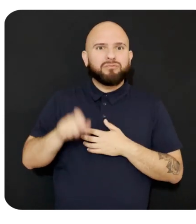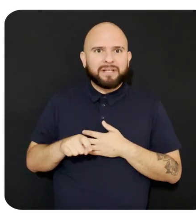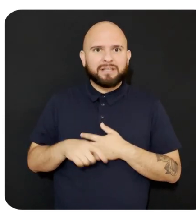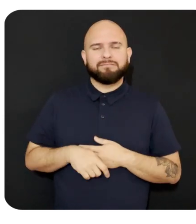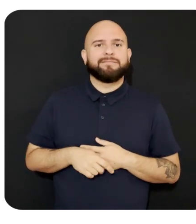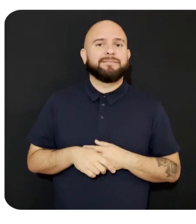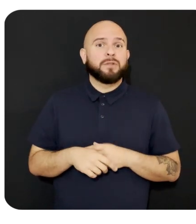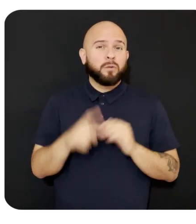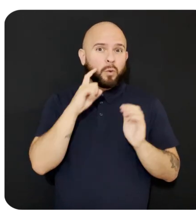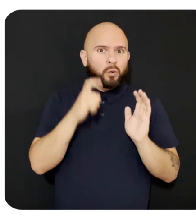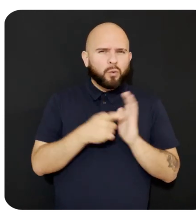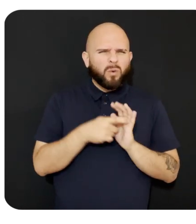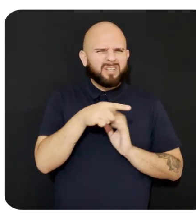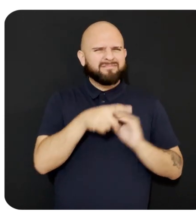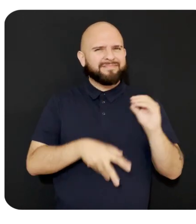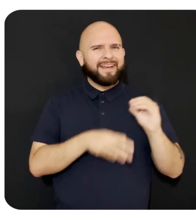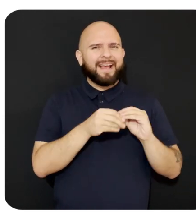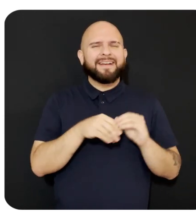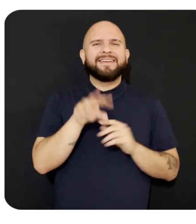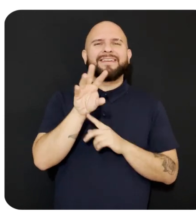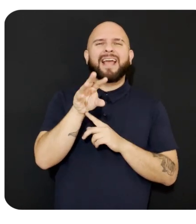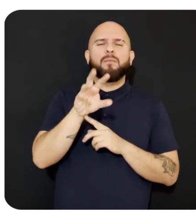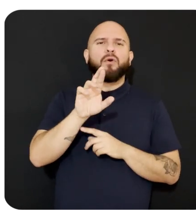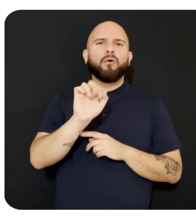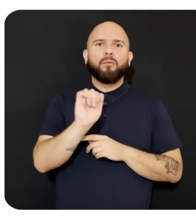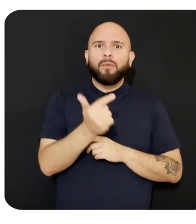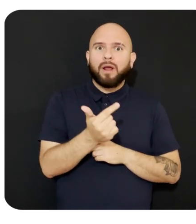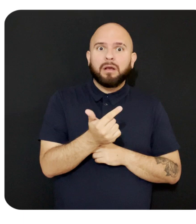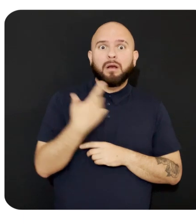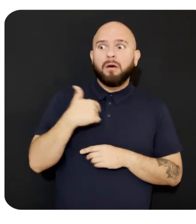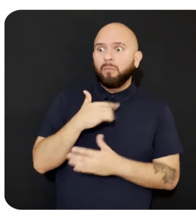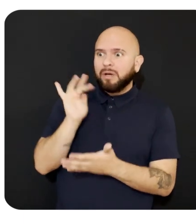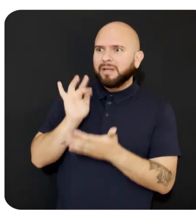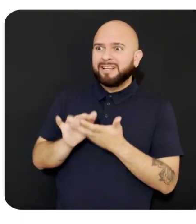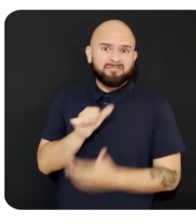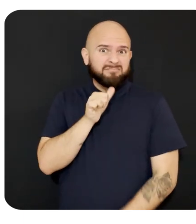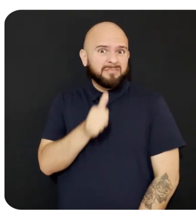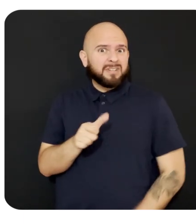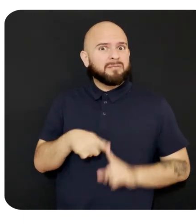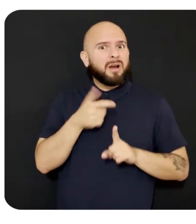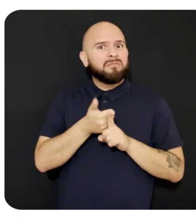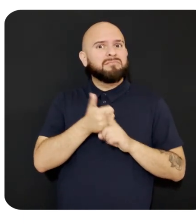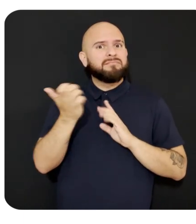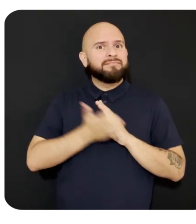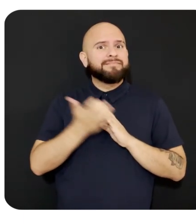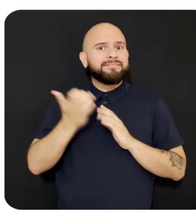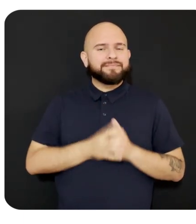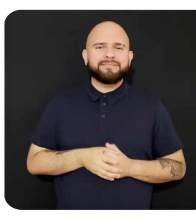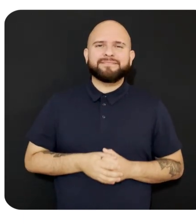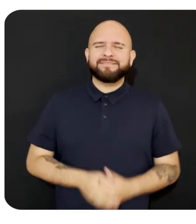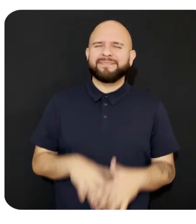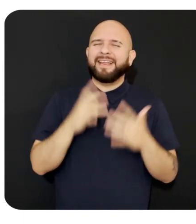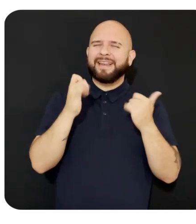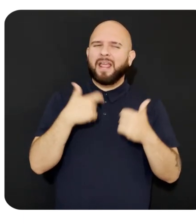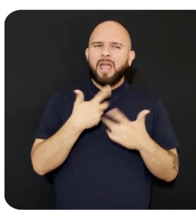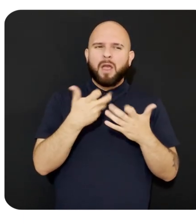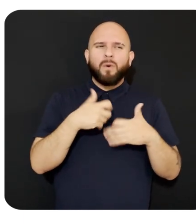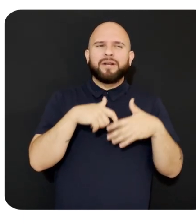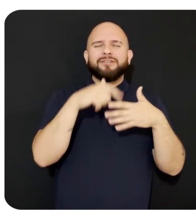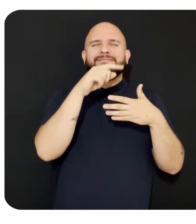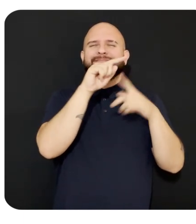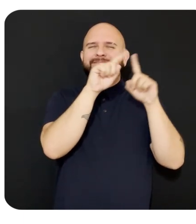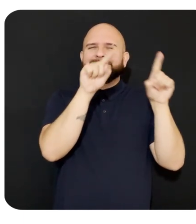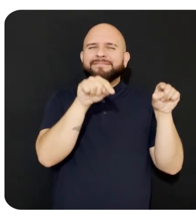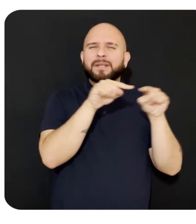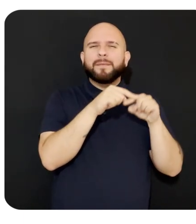in our case, it added the camera rig, even though we didn't explicitly select it. Now, let's go through a few of the objects in the white box on the upper